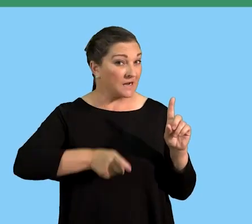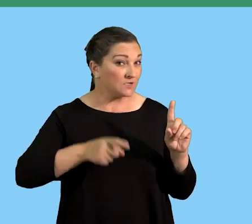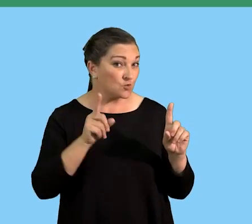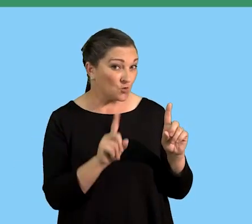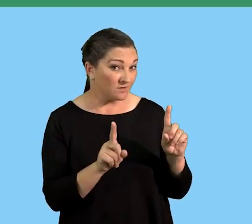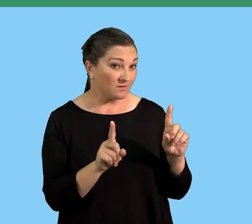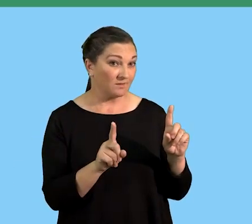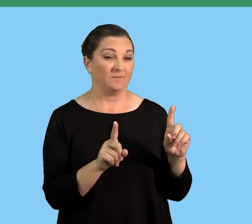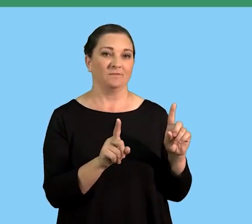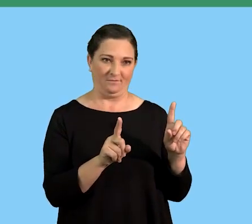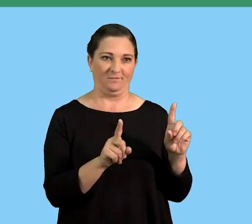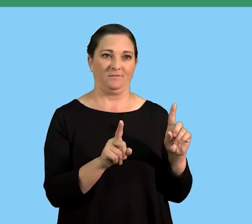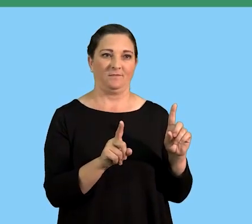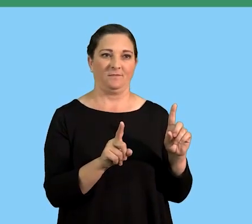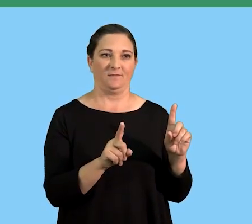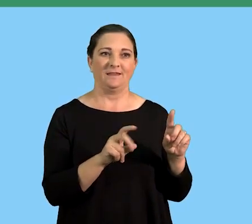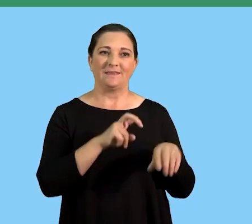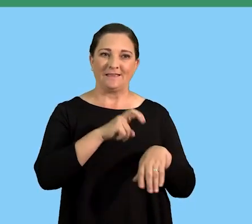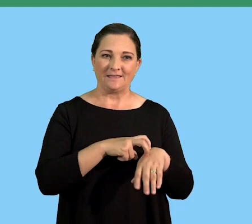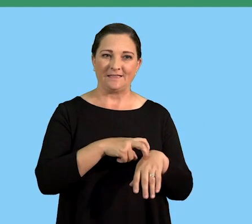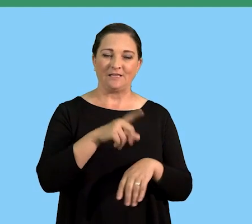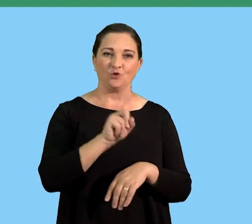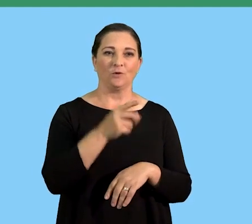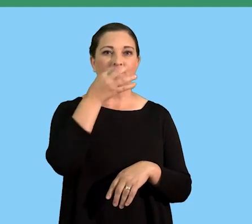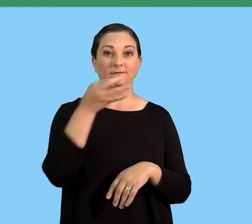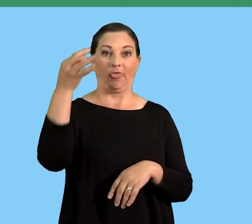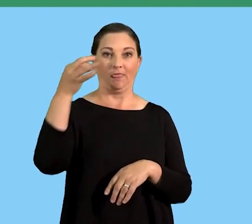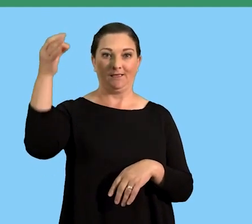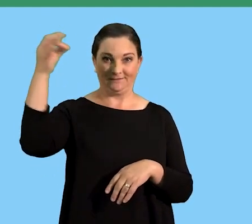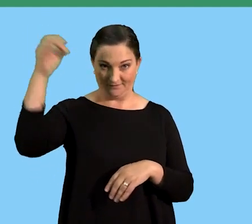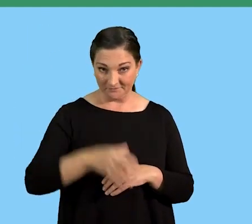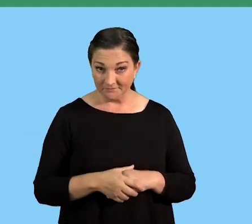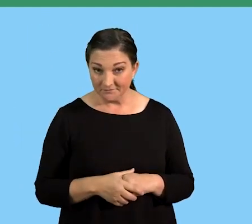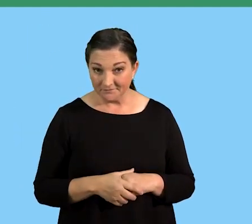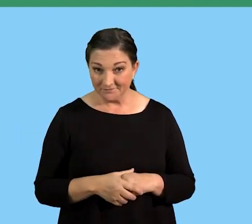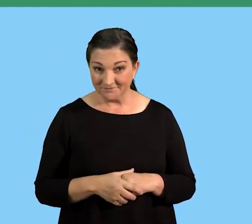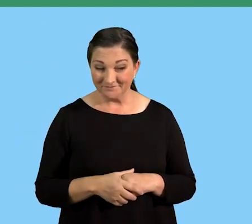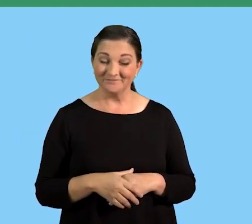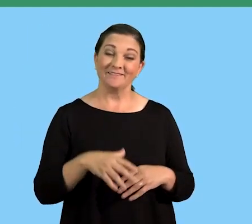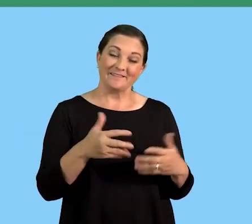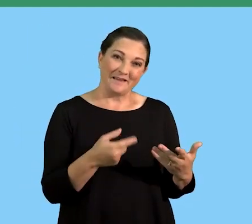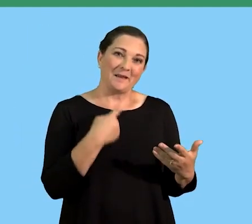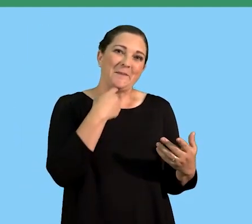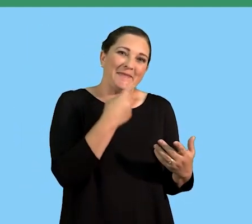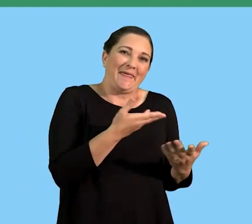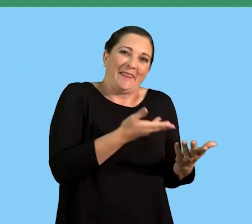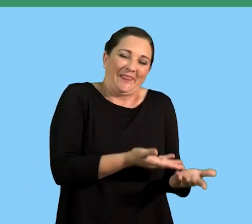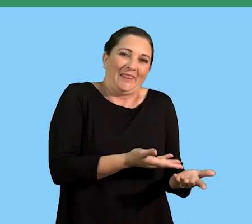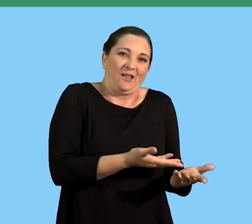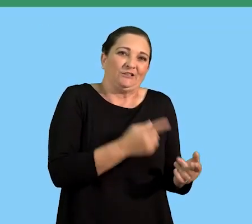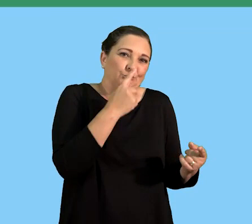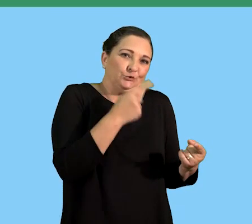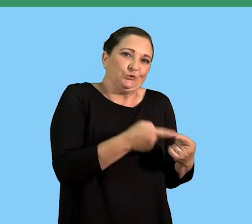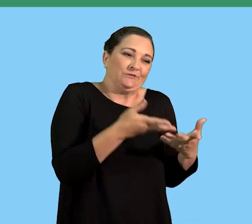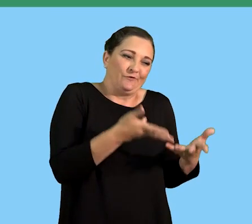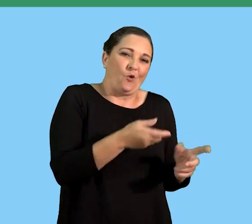must also be able to see. That is a description. That I am simply